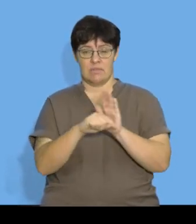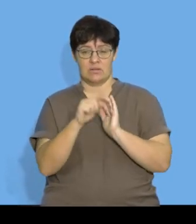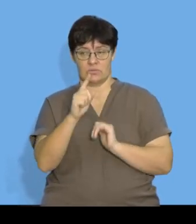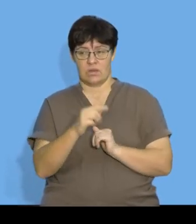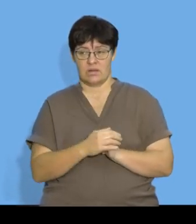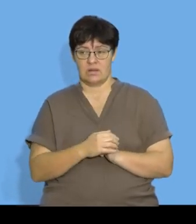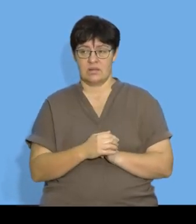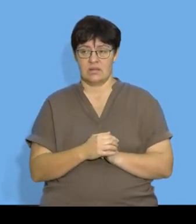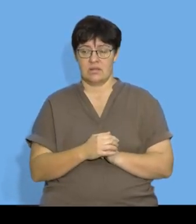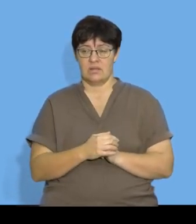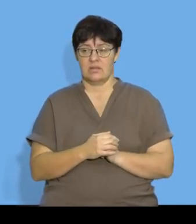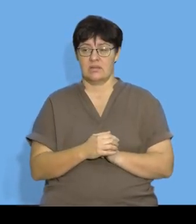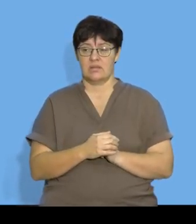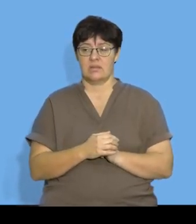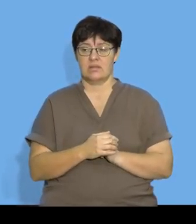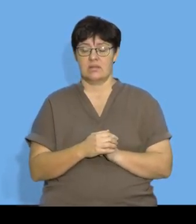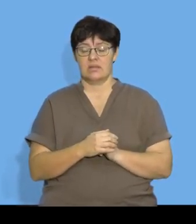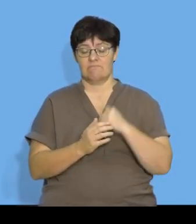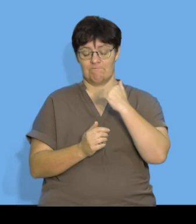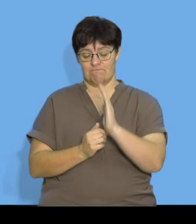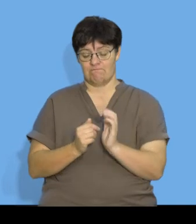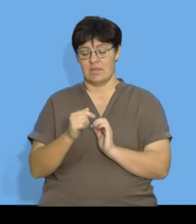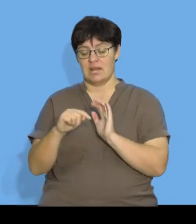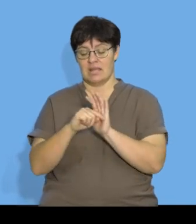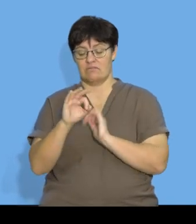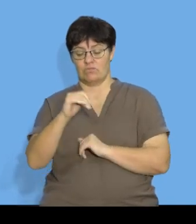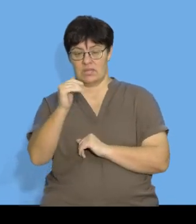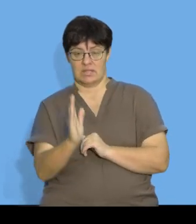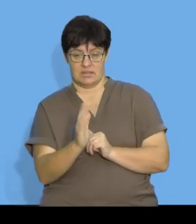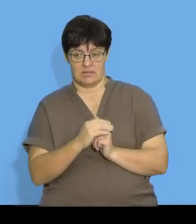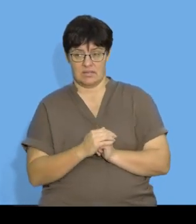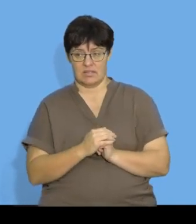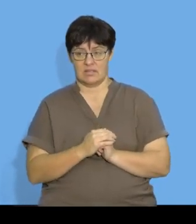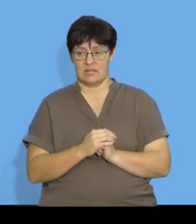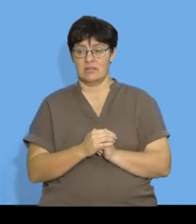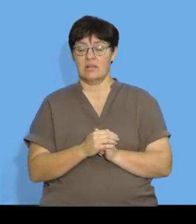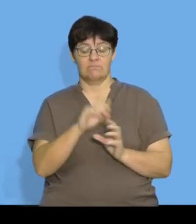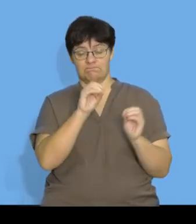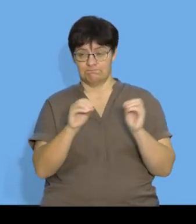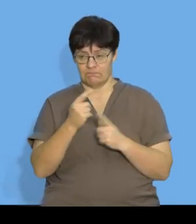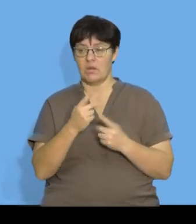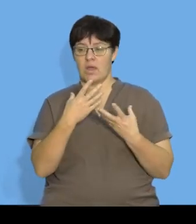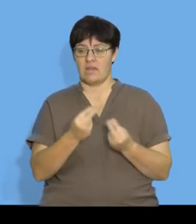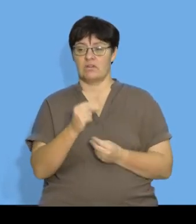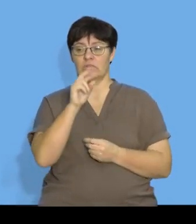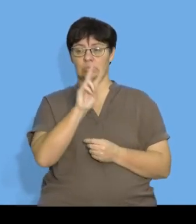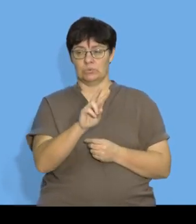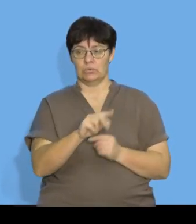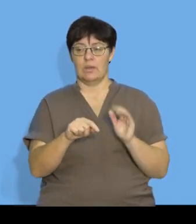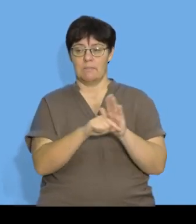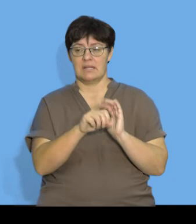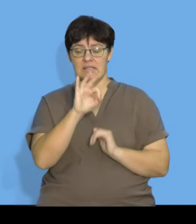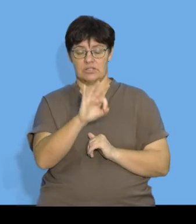negative 3 if I multiply that out I'm going to have 2 minus 3 n